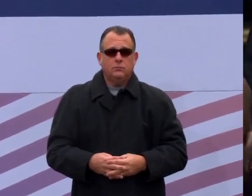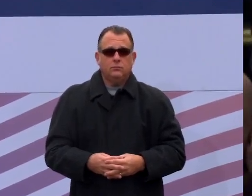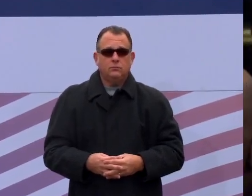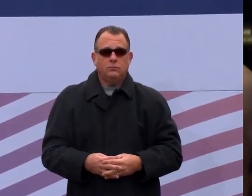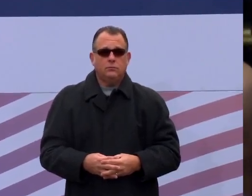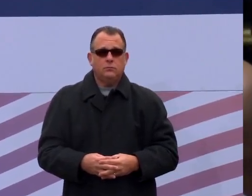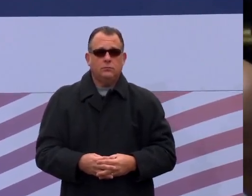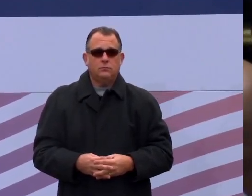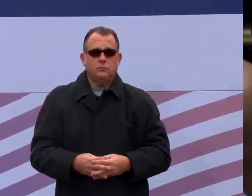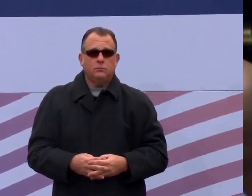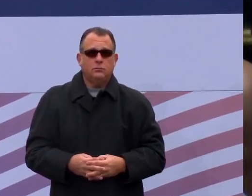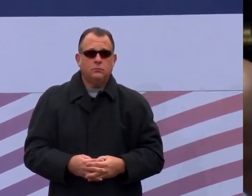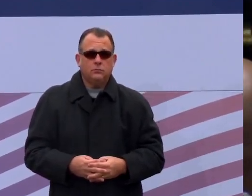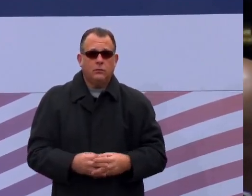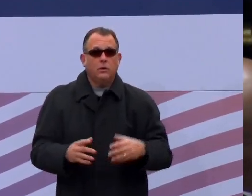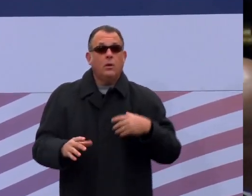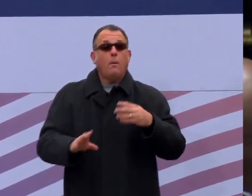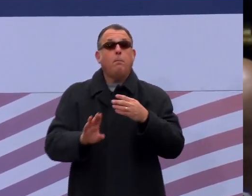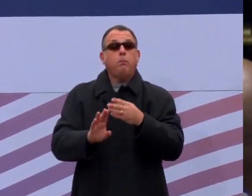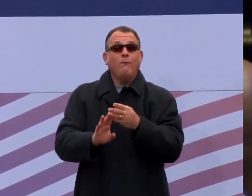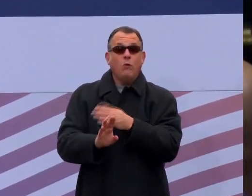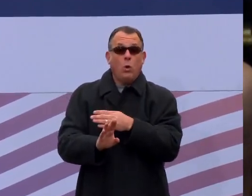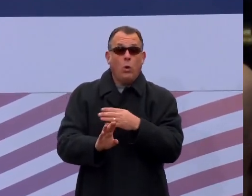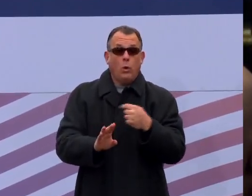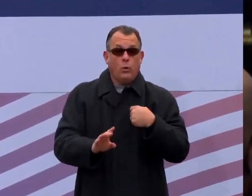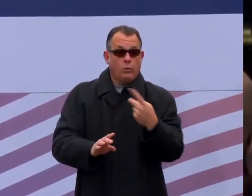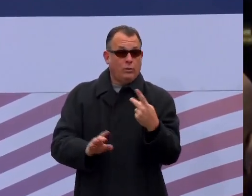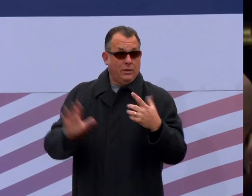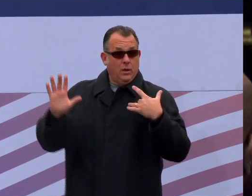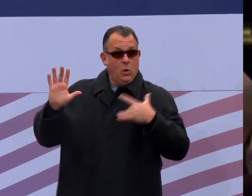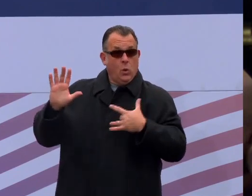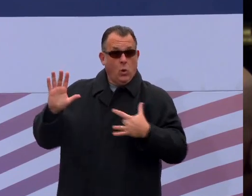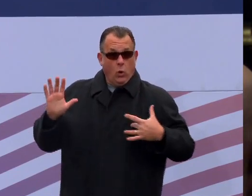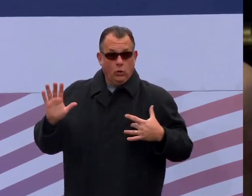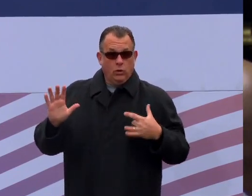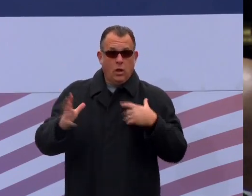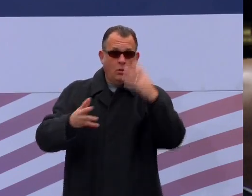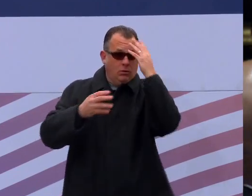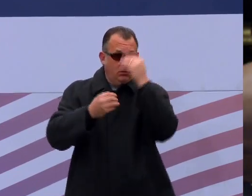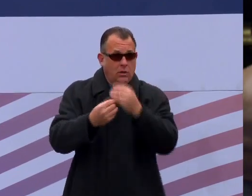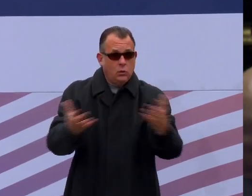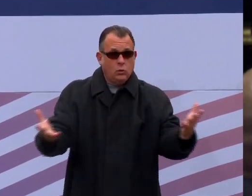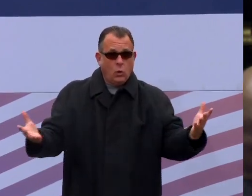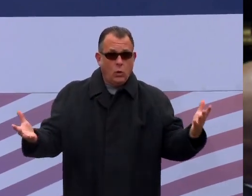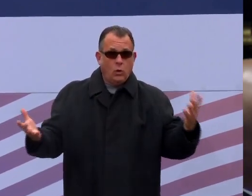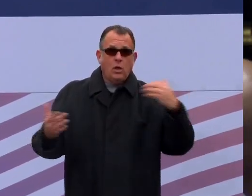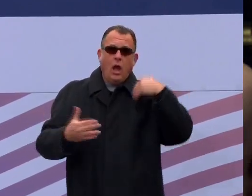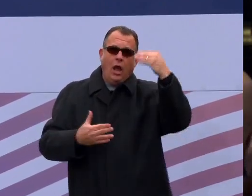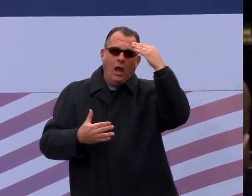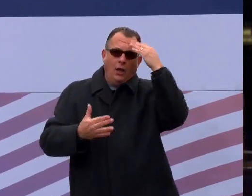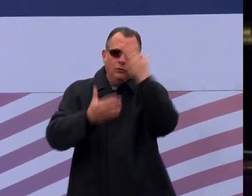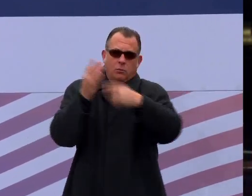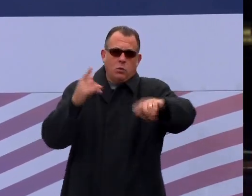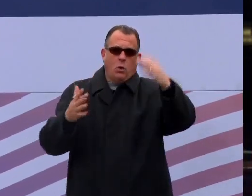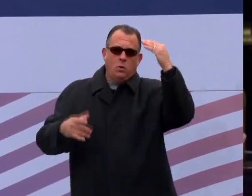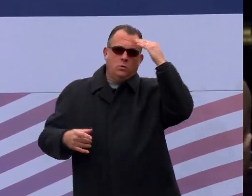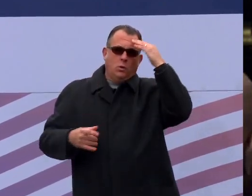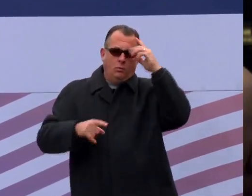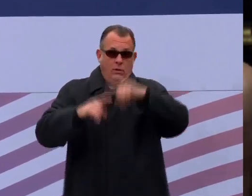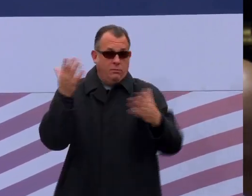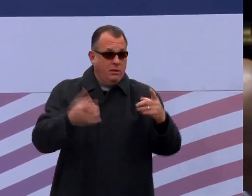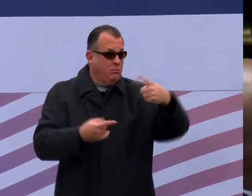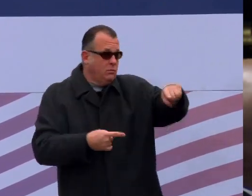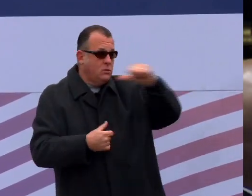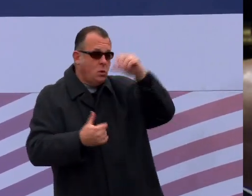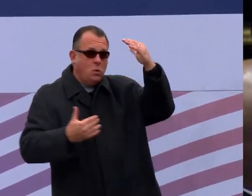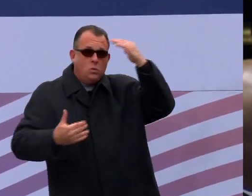So, before I administer the oath, I just want to let everyone know, I know some in this room know what a privilege it is for me